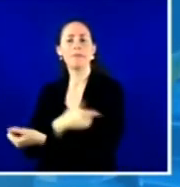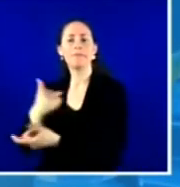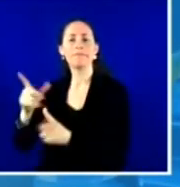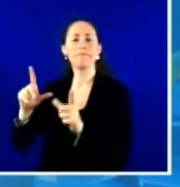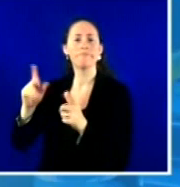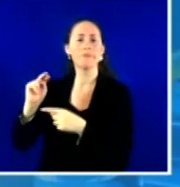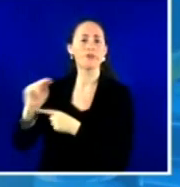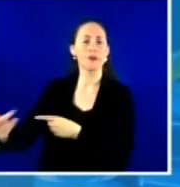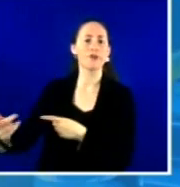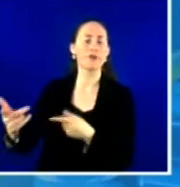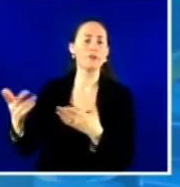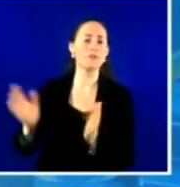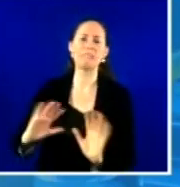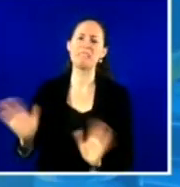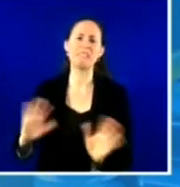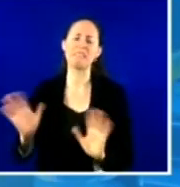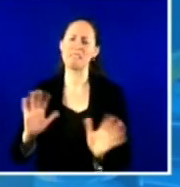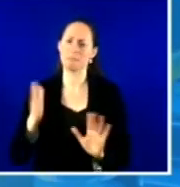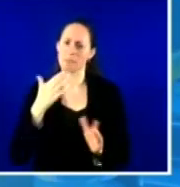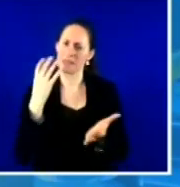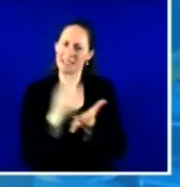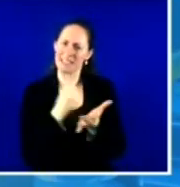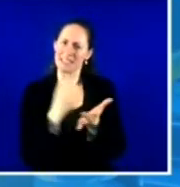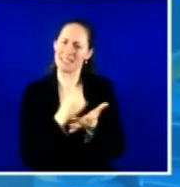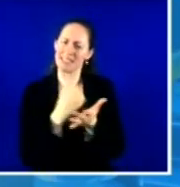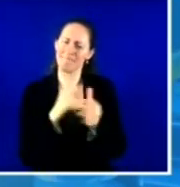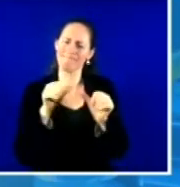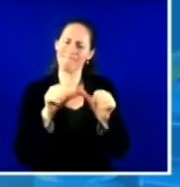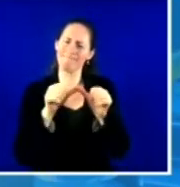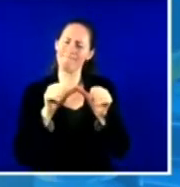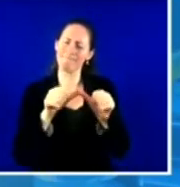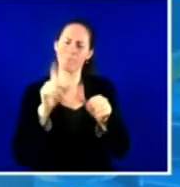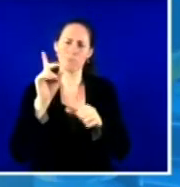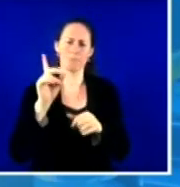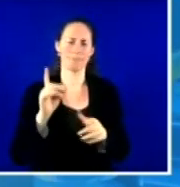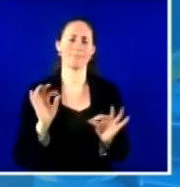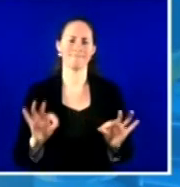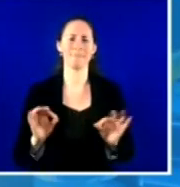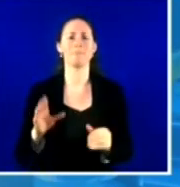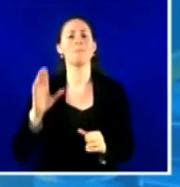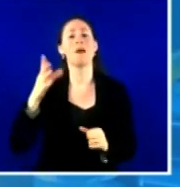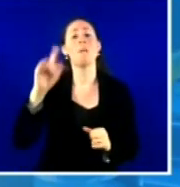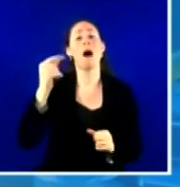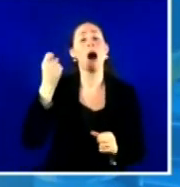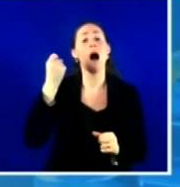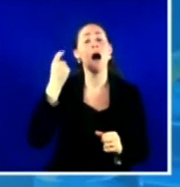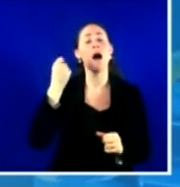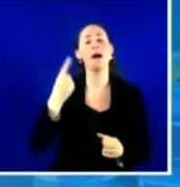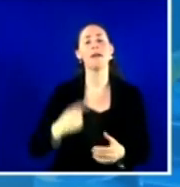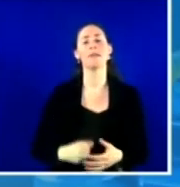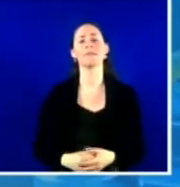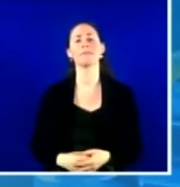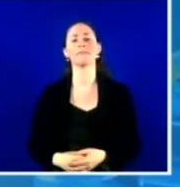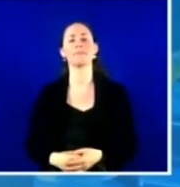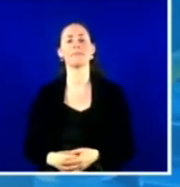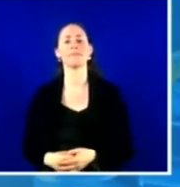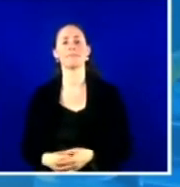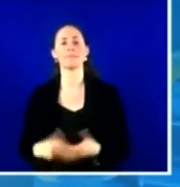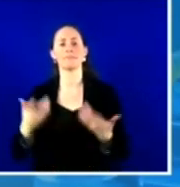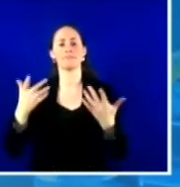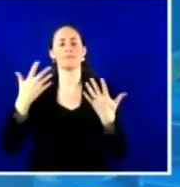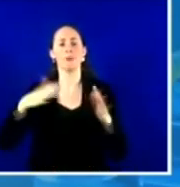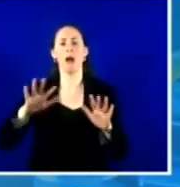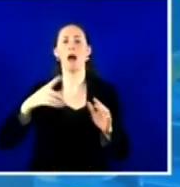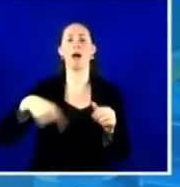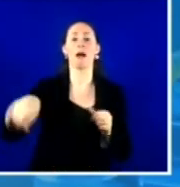possible, and we need to continue to do that. But we don't want to do that at the expense of providing the opportunity for one of our patients